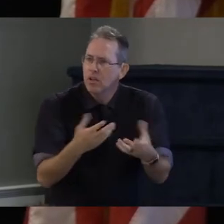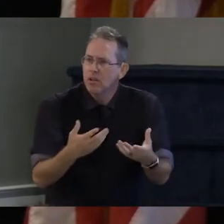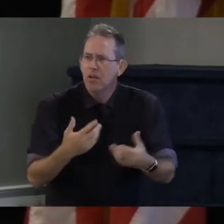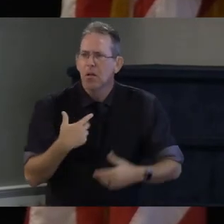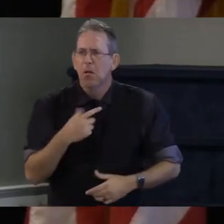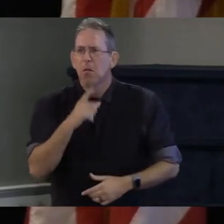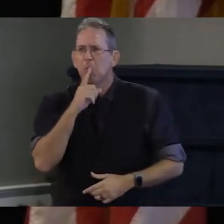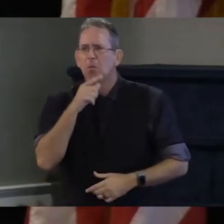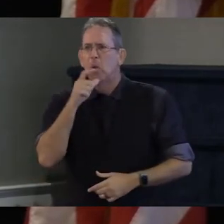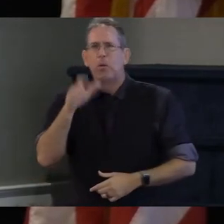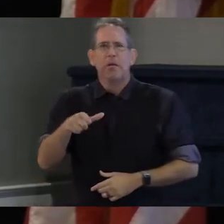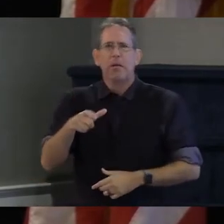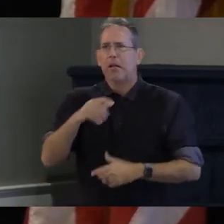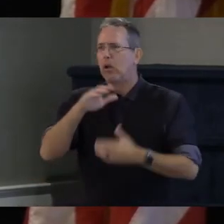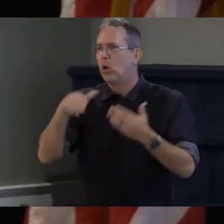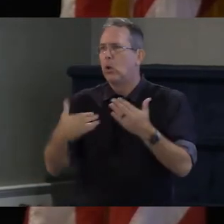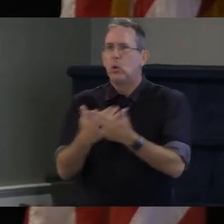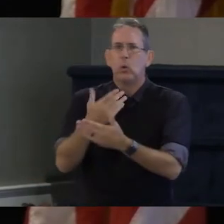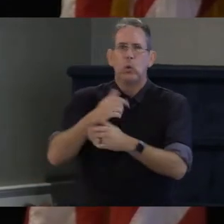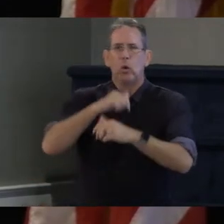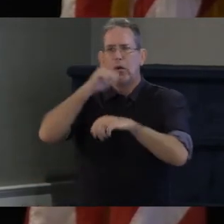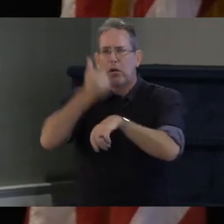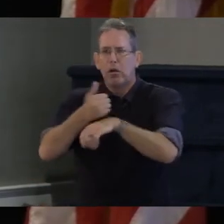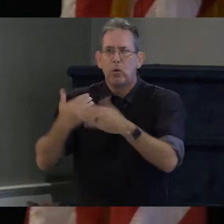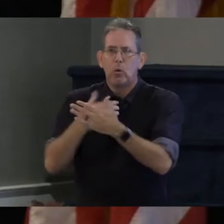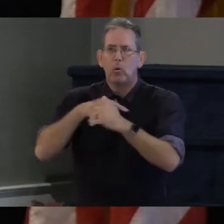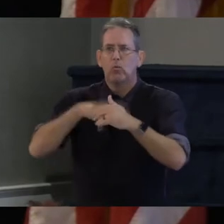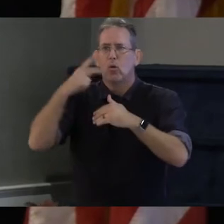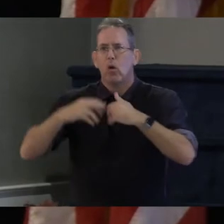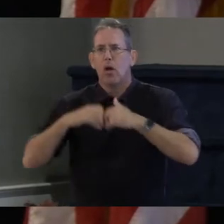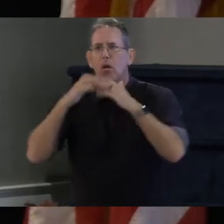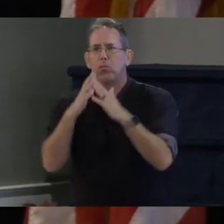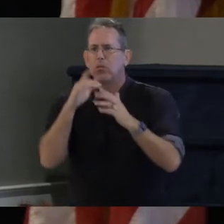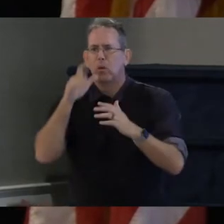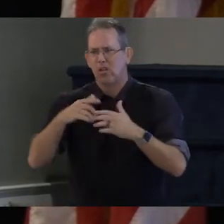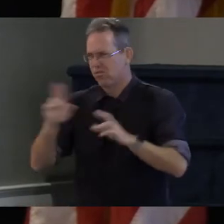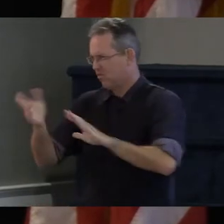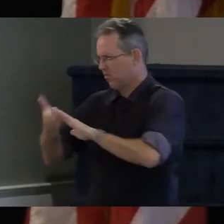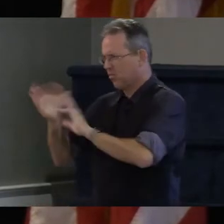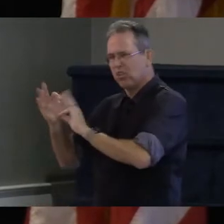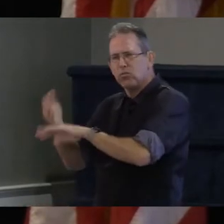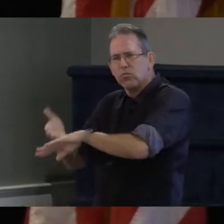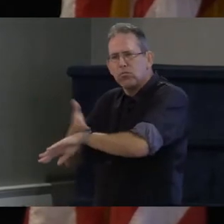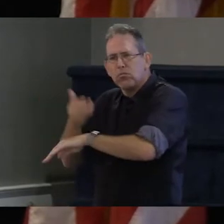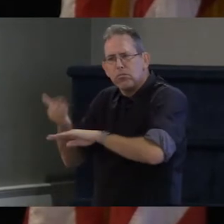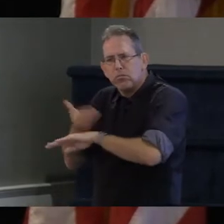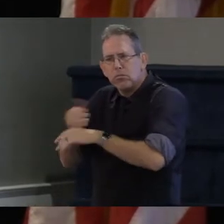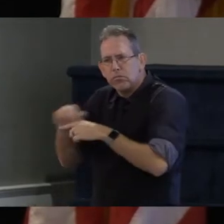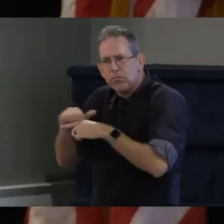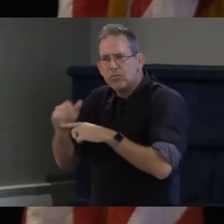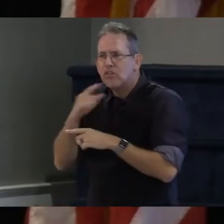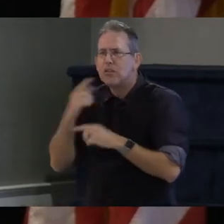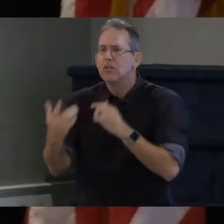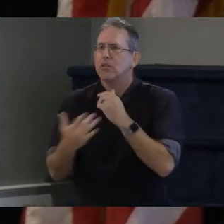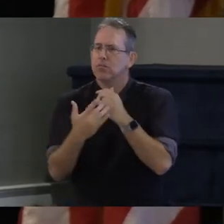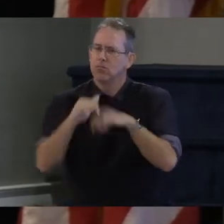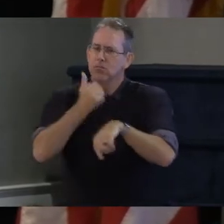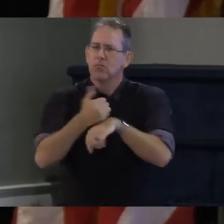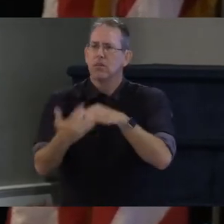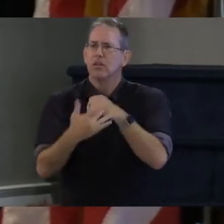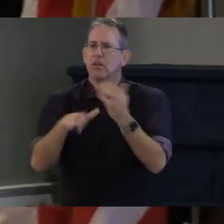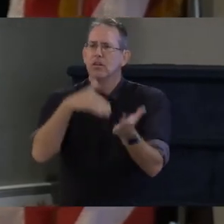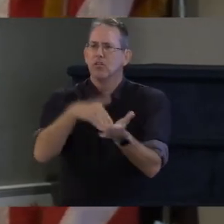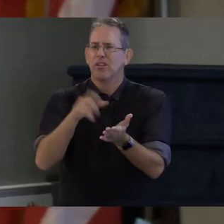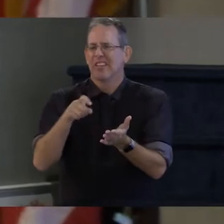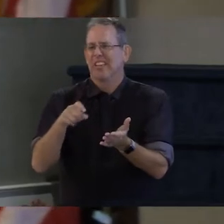or put any more money towards it it already exists here in our technical centers and Becca Ballin